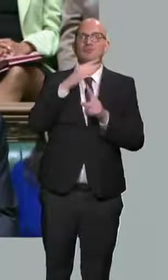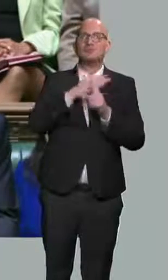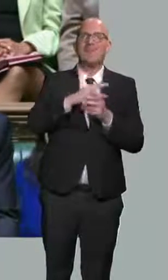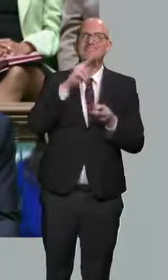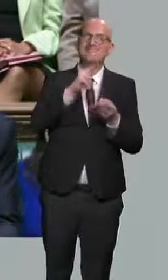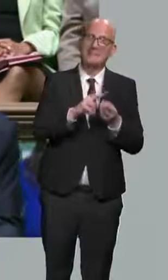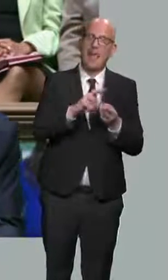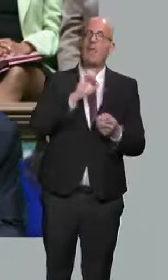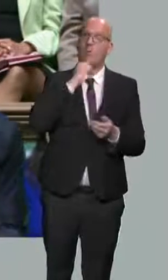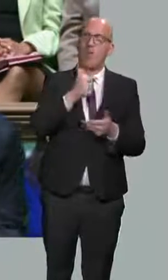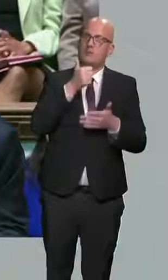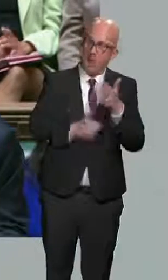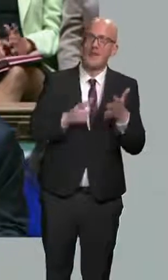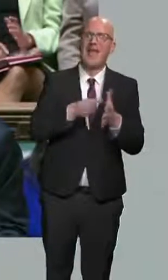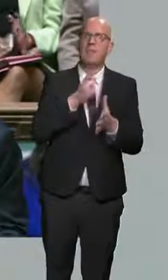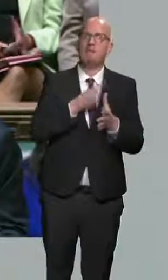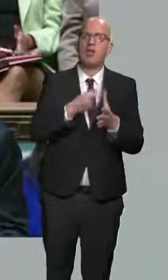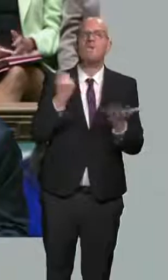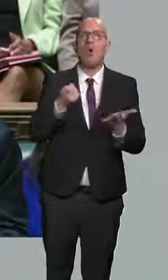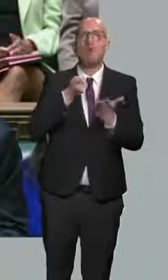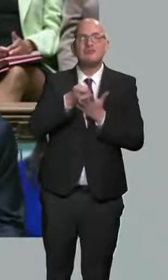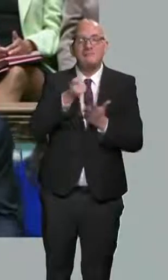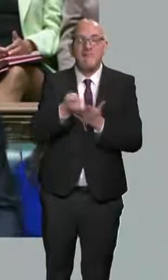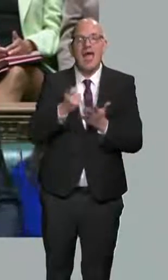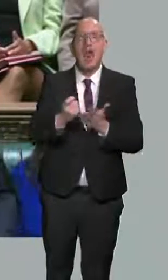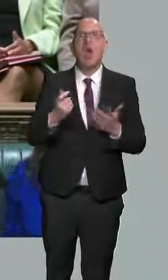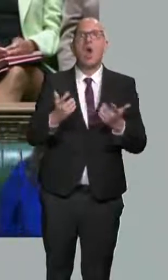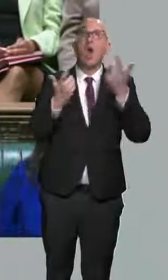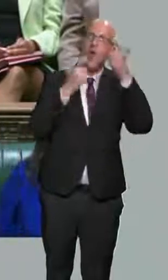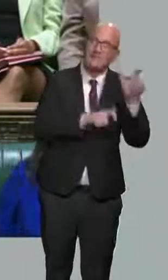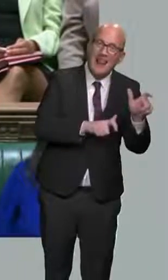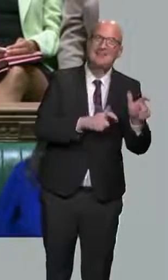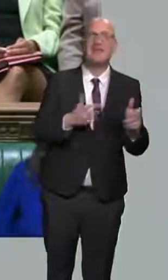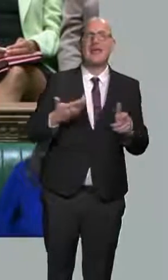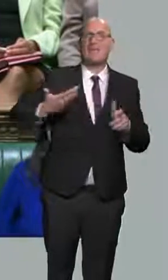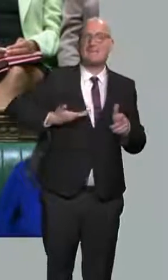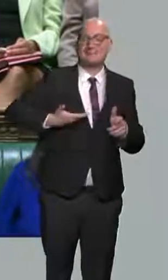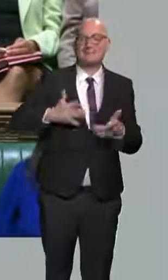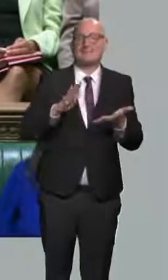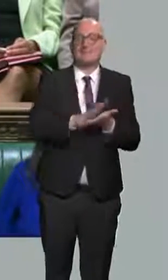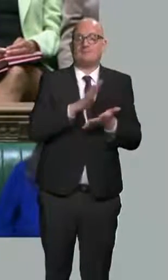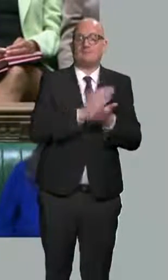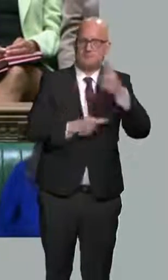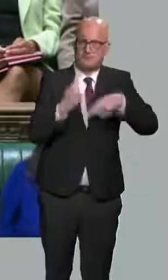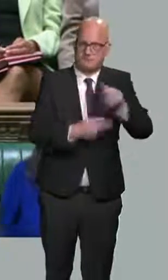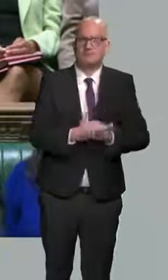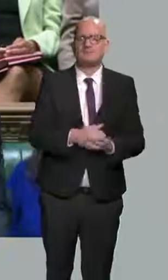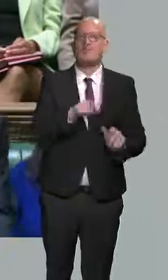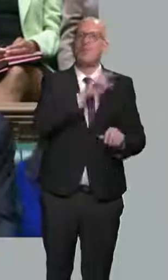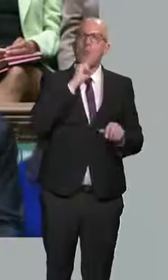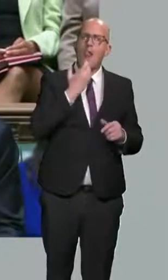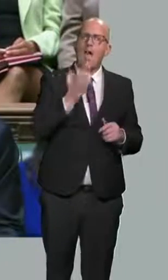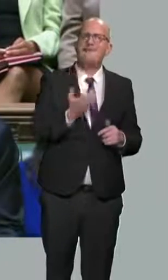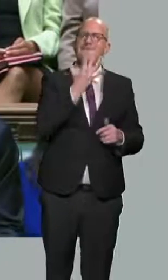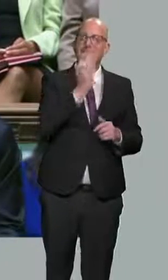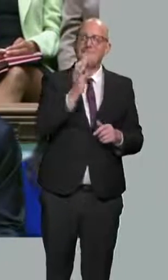take effect in April for retail, hospitality and leisure businesses. They will get a 50 per cent discount on